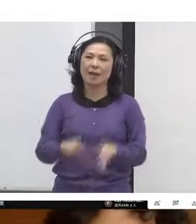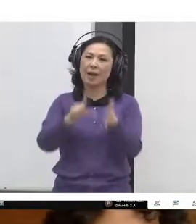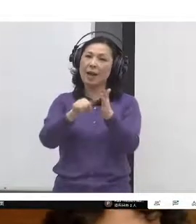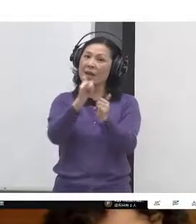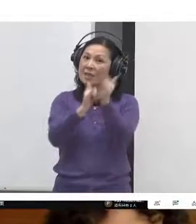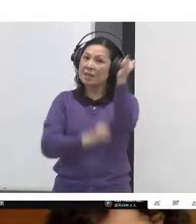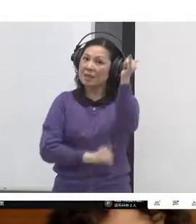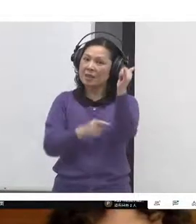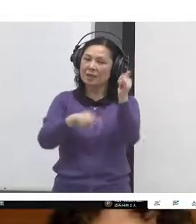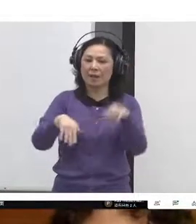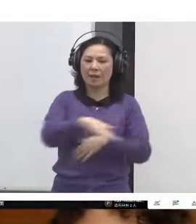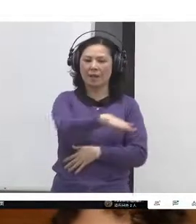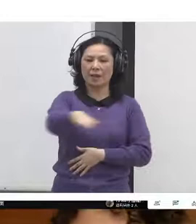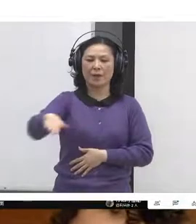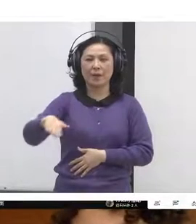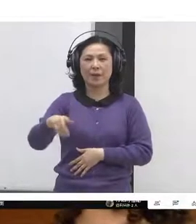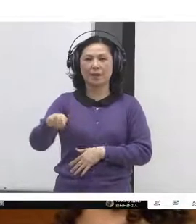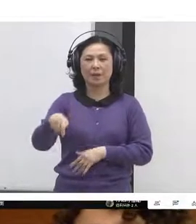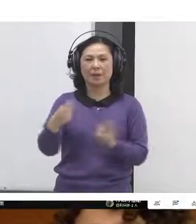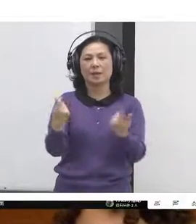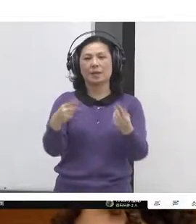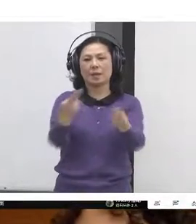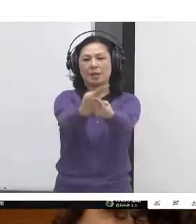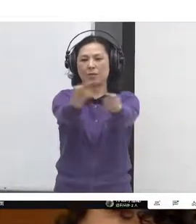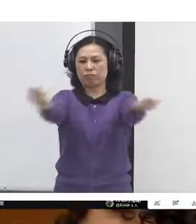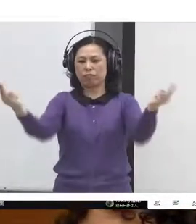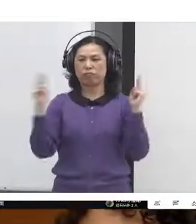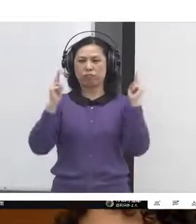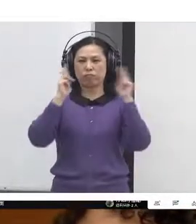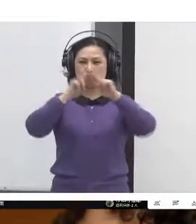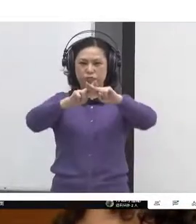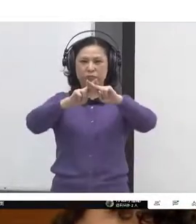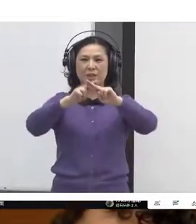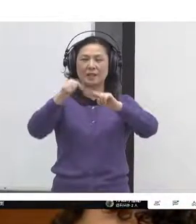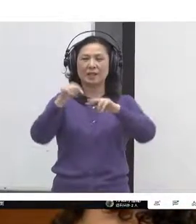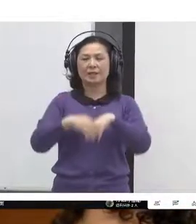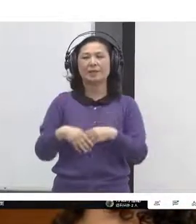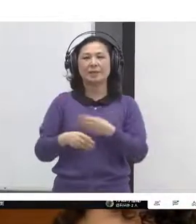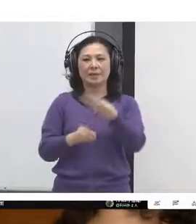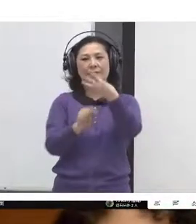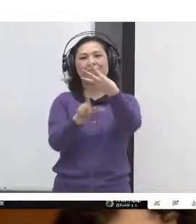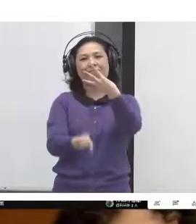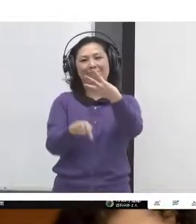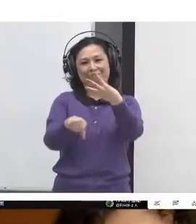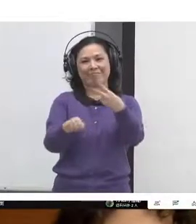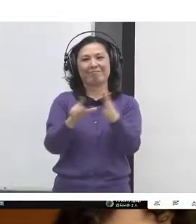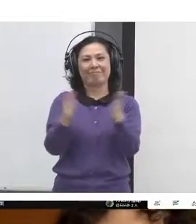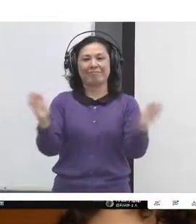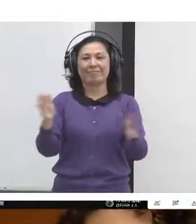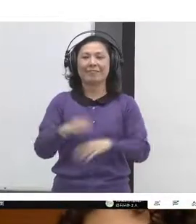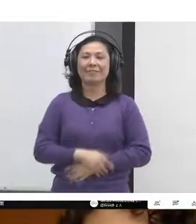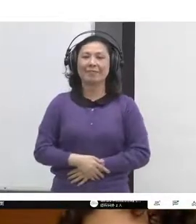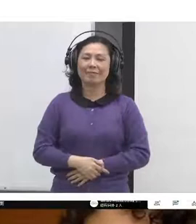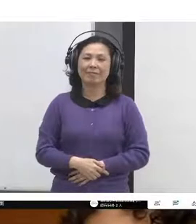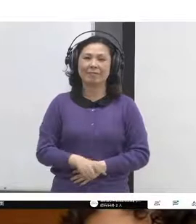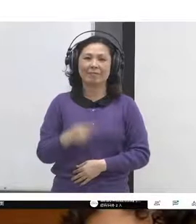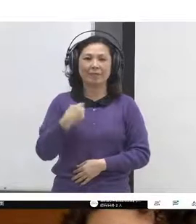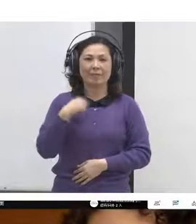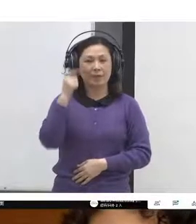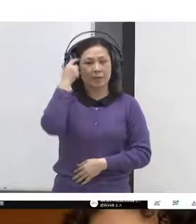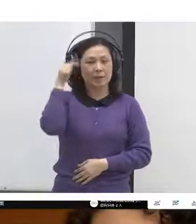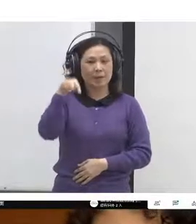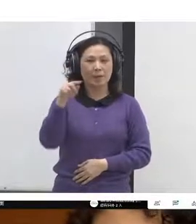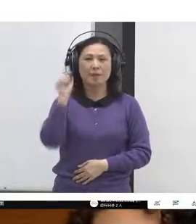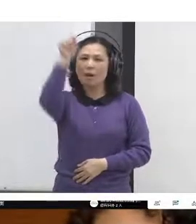more about what's driving all of this. But what I saw in Extinction Rebellion was an incredible opportunity,